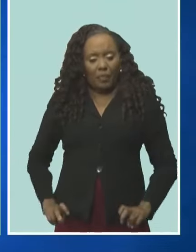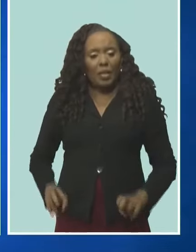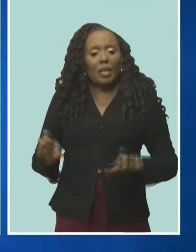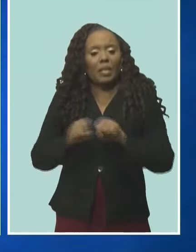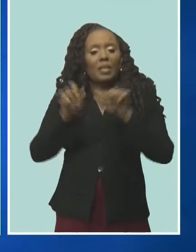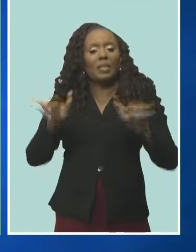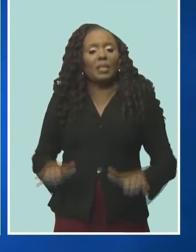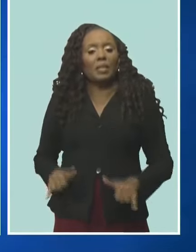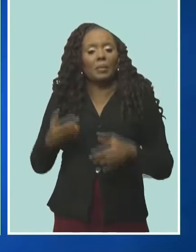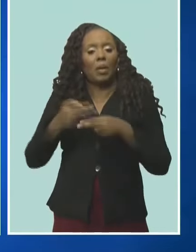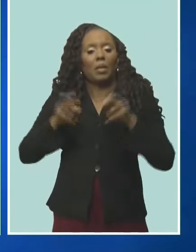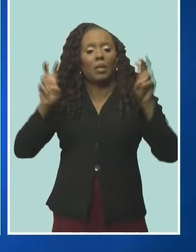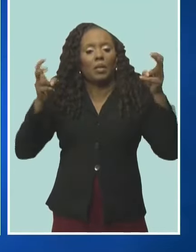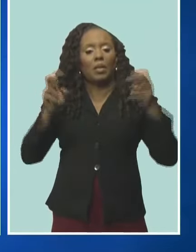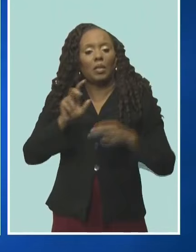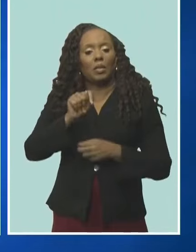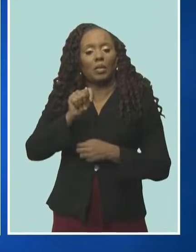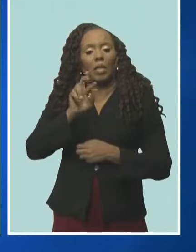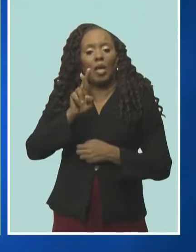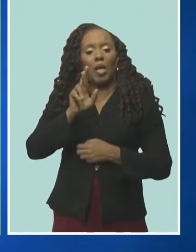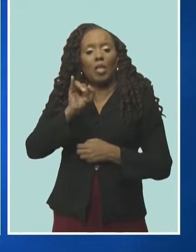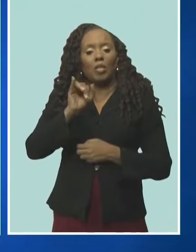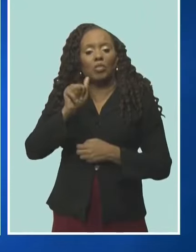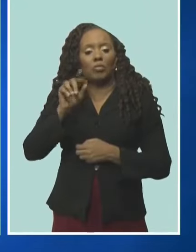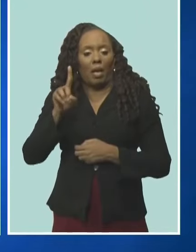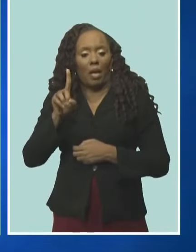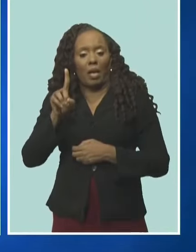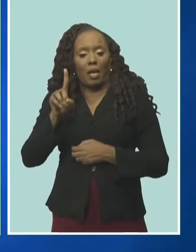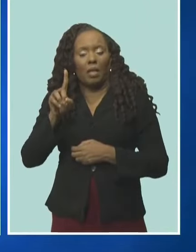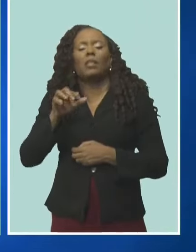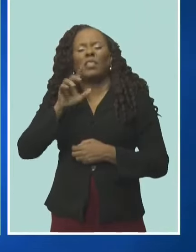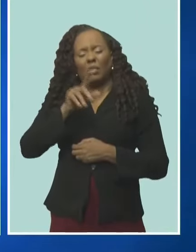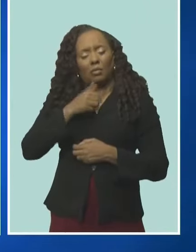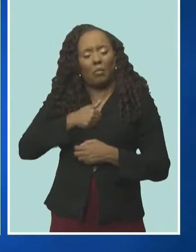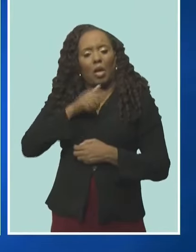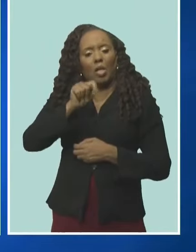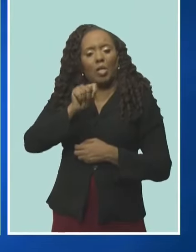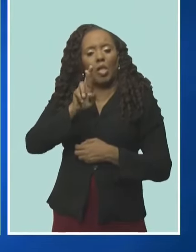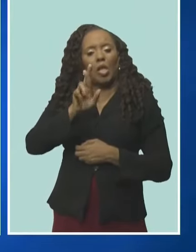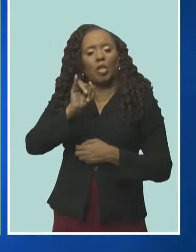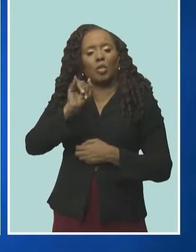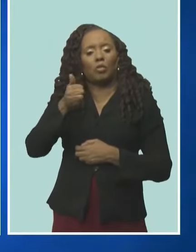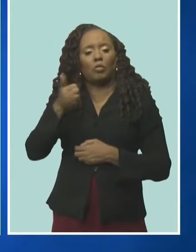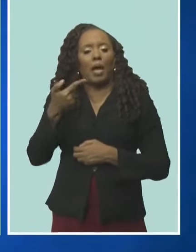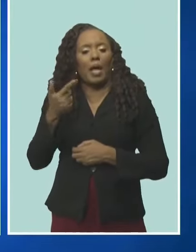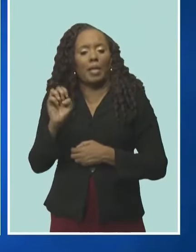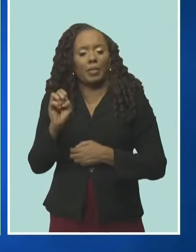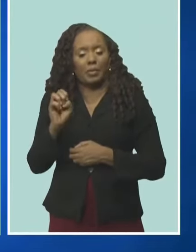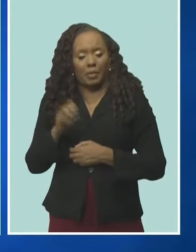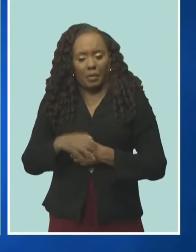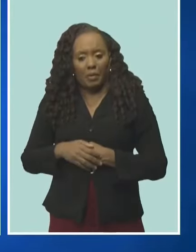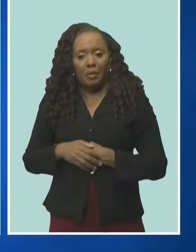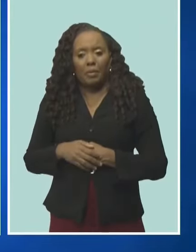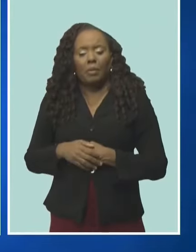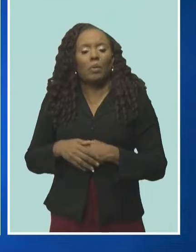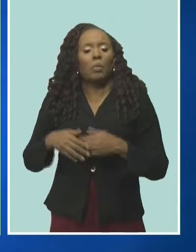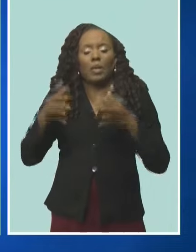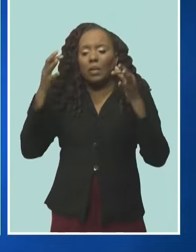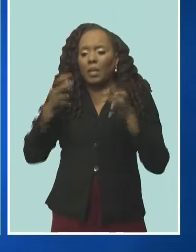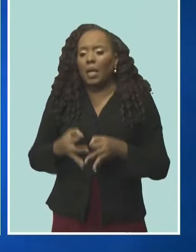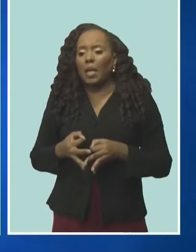within the accident and emergency, and that system is basically how we decide who goes where